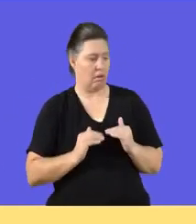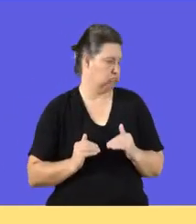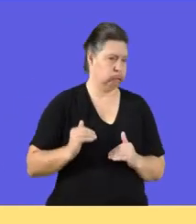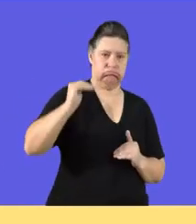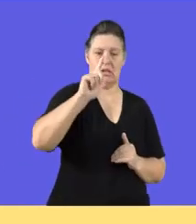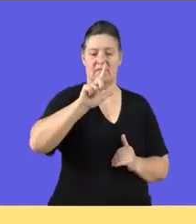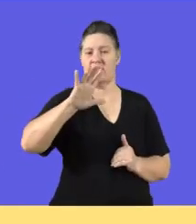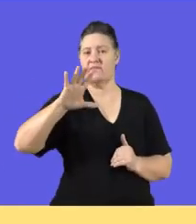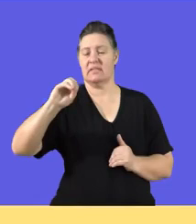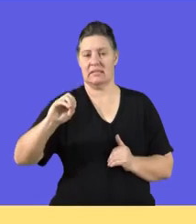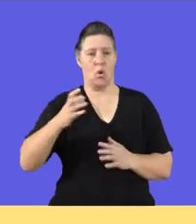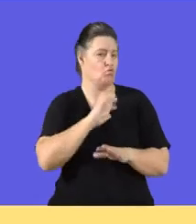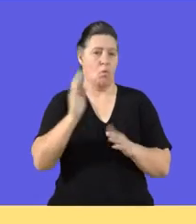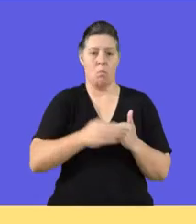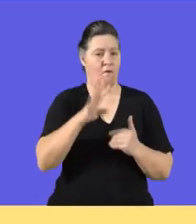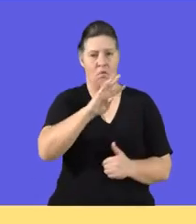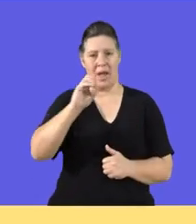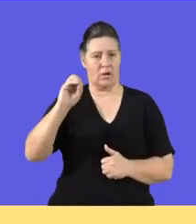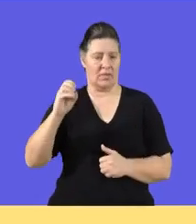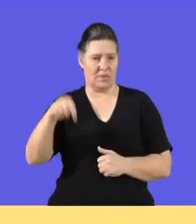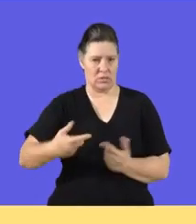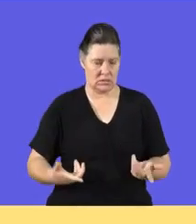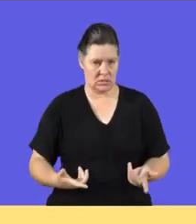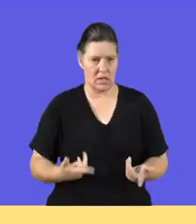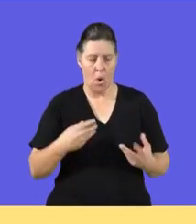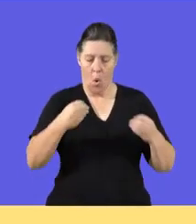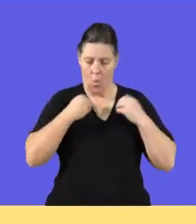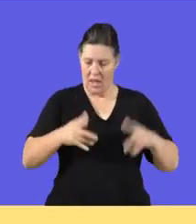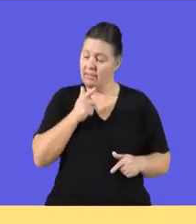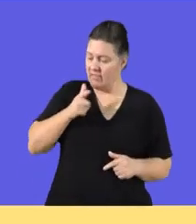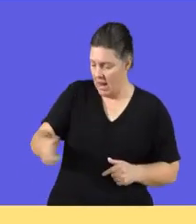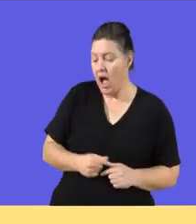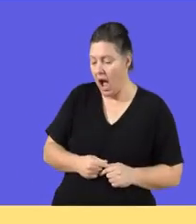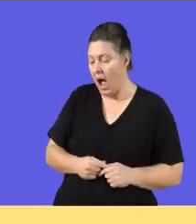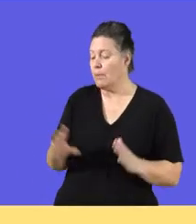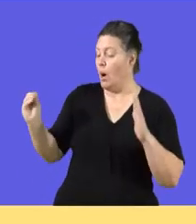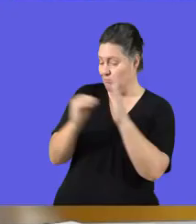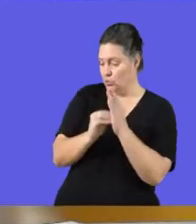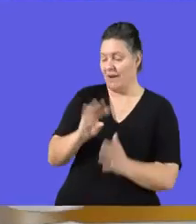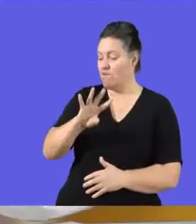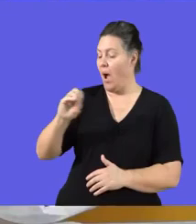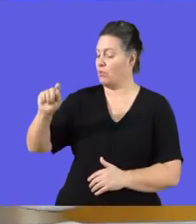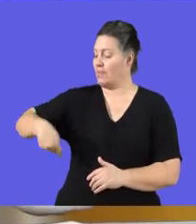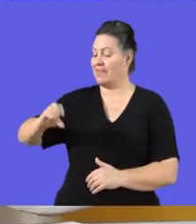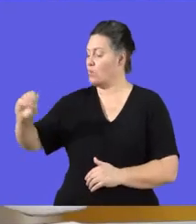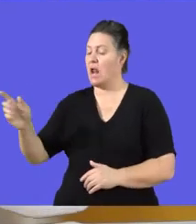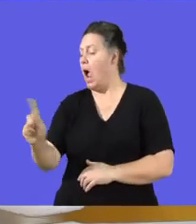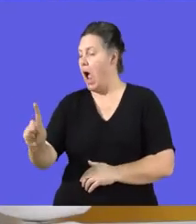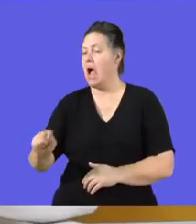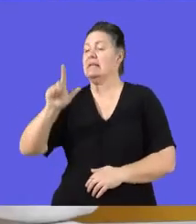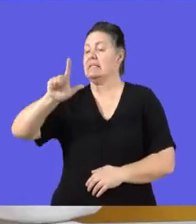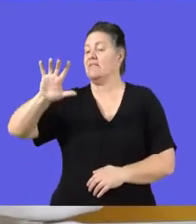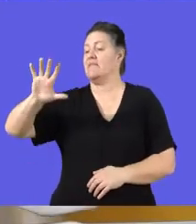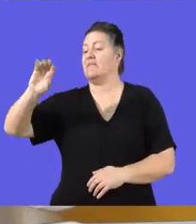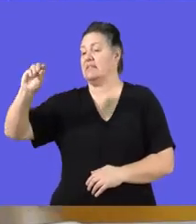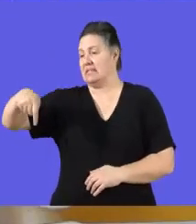London buildings is now at 750,000. Now, the owner is now saying to the bookkeeper, I want you to record 750